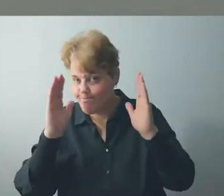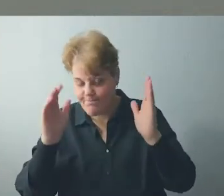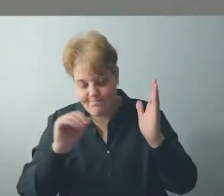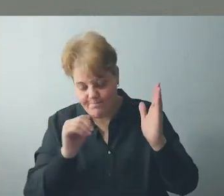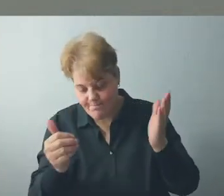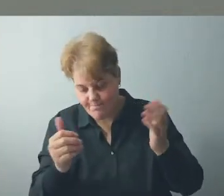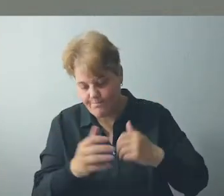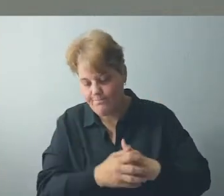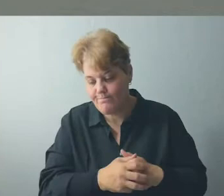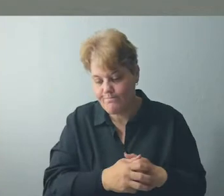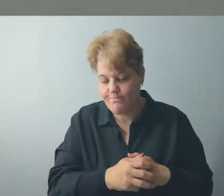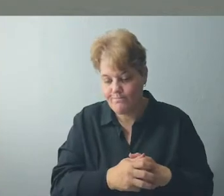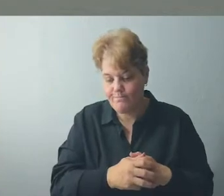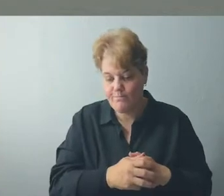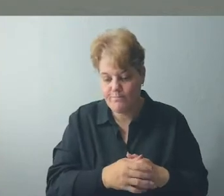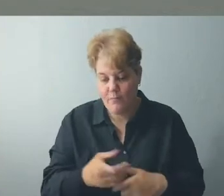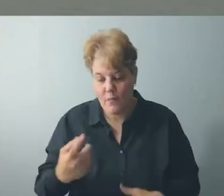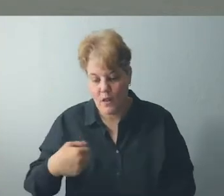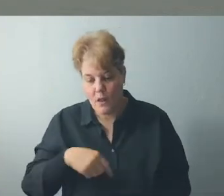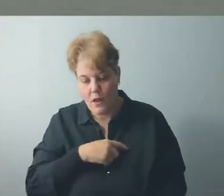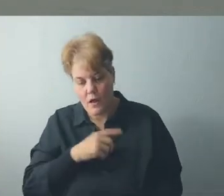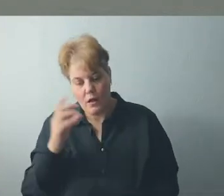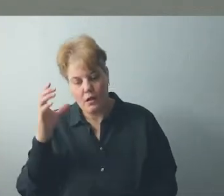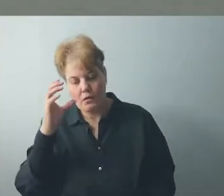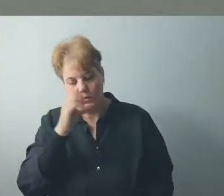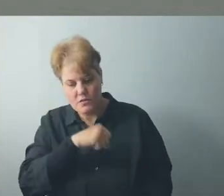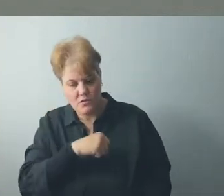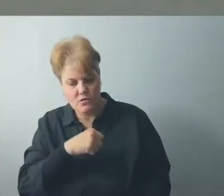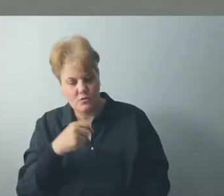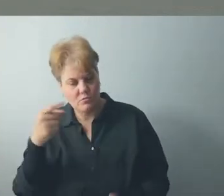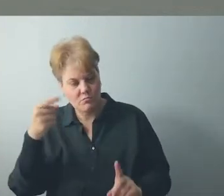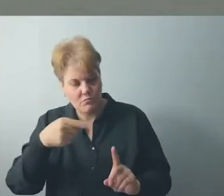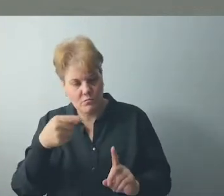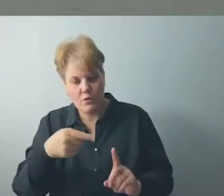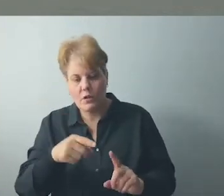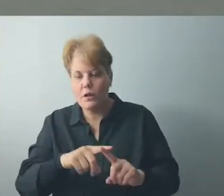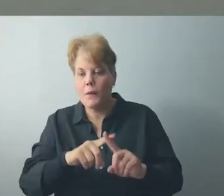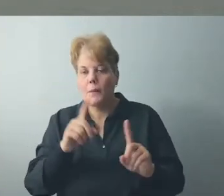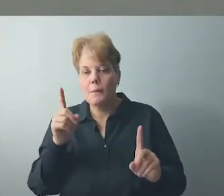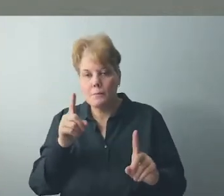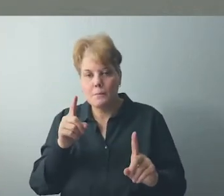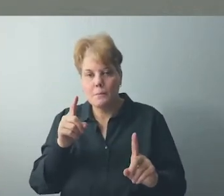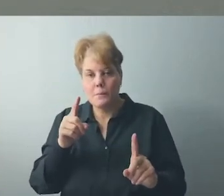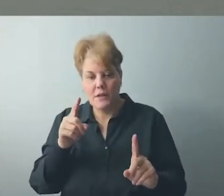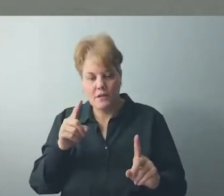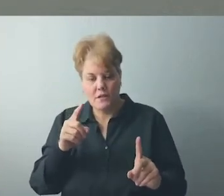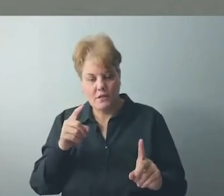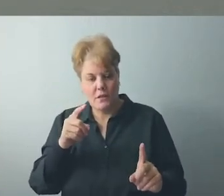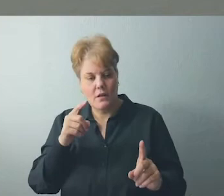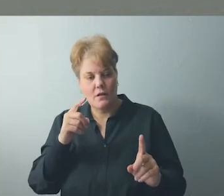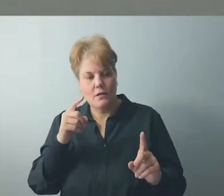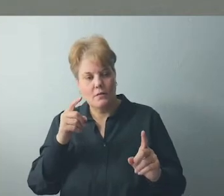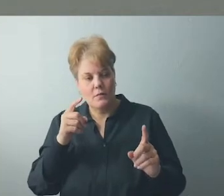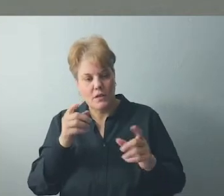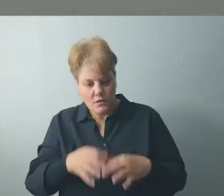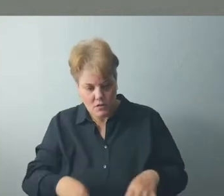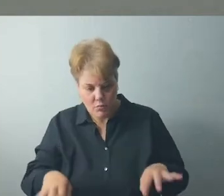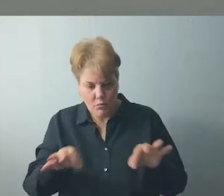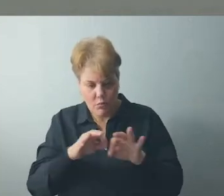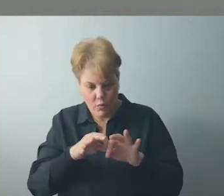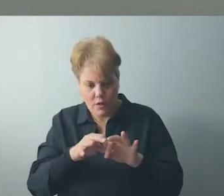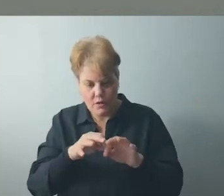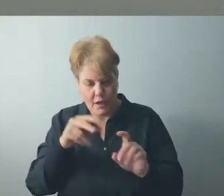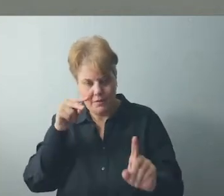requires other-centeredness. We're tempted to not even be fully attentive to what another